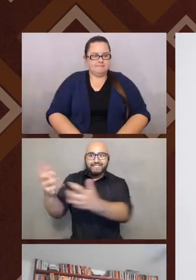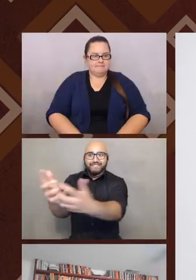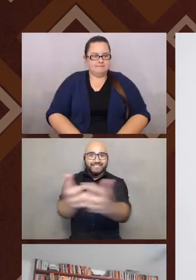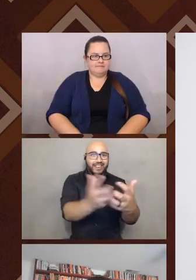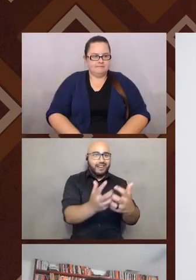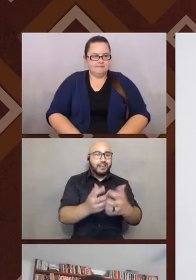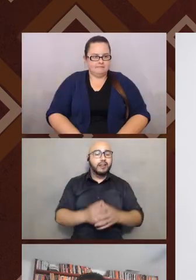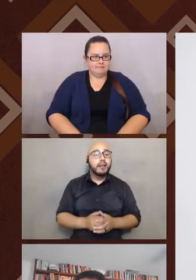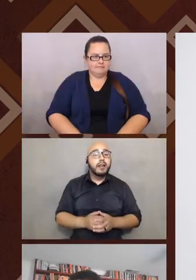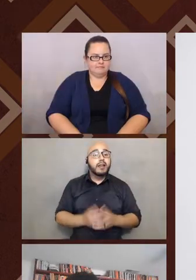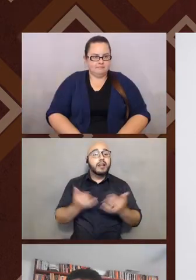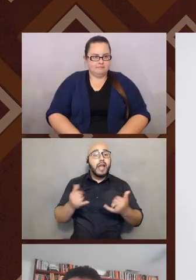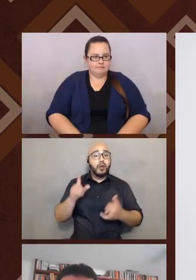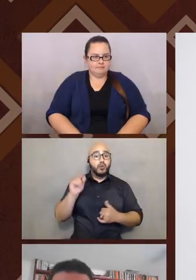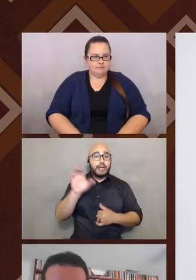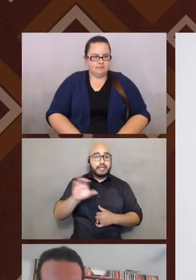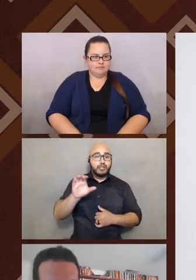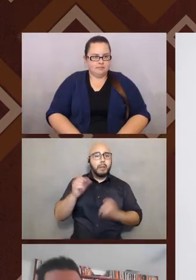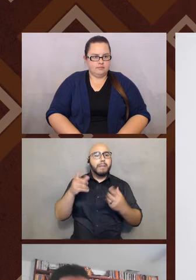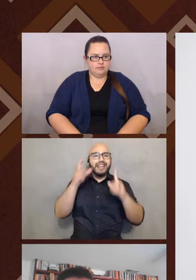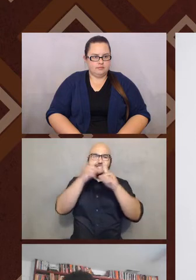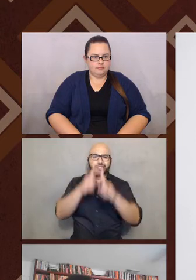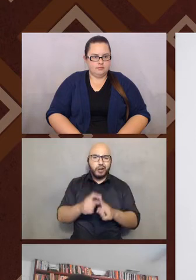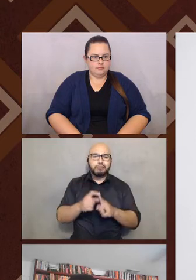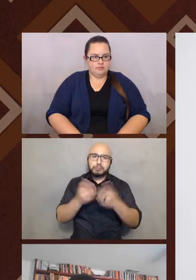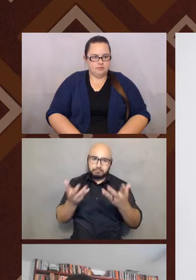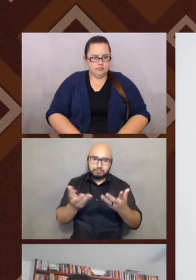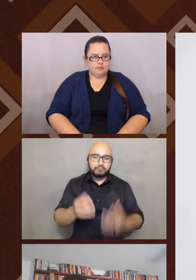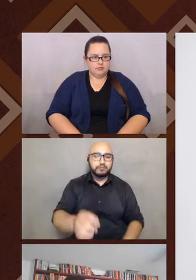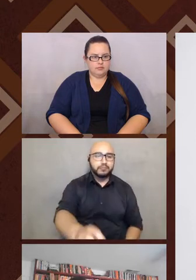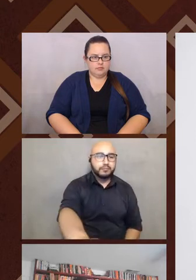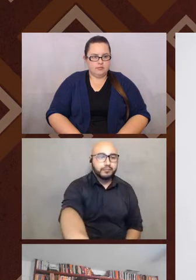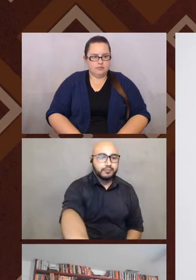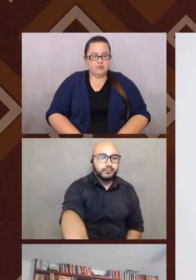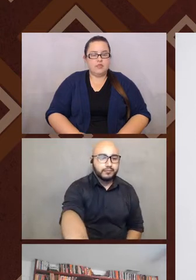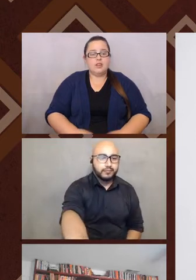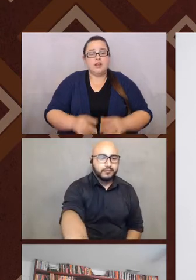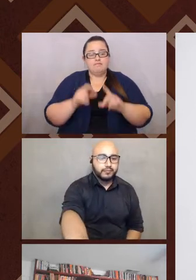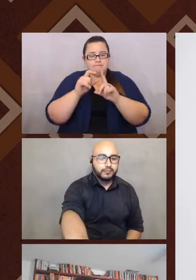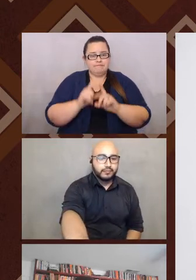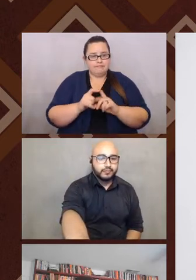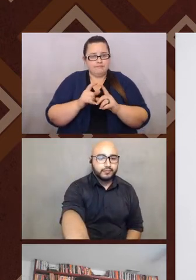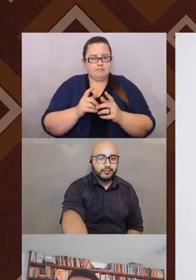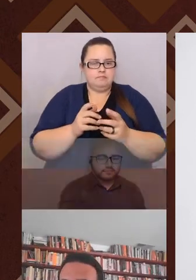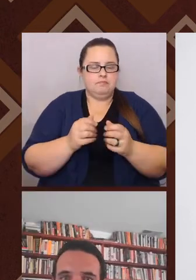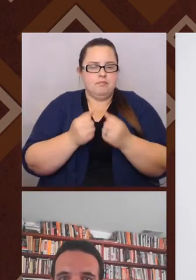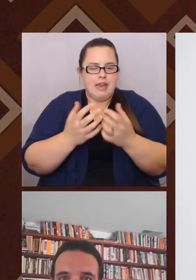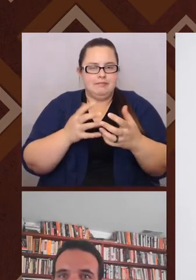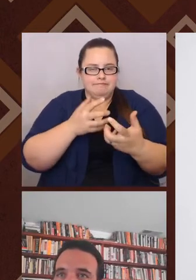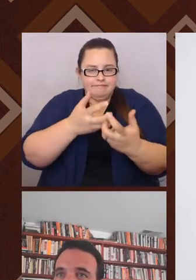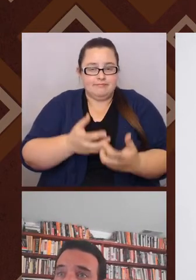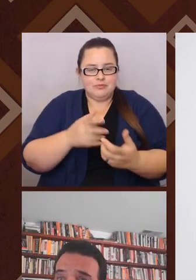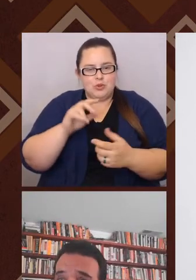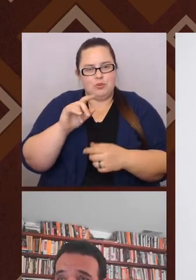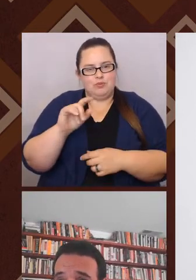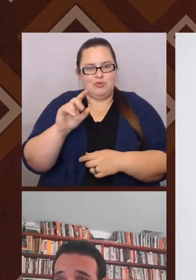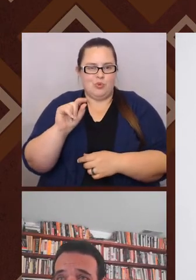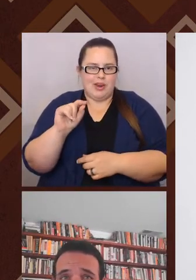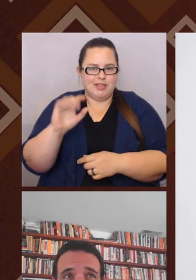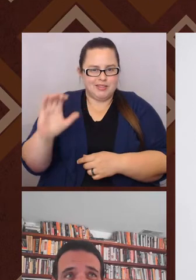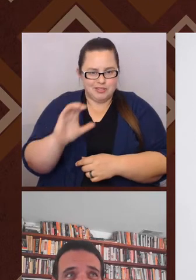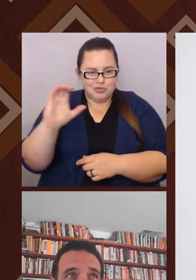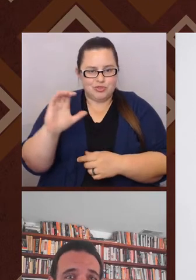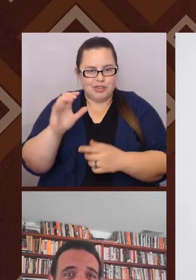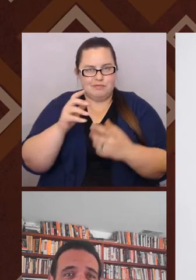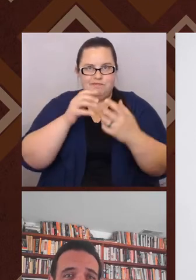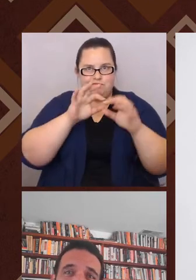20th century, we have a lot of terms, obviously, and I've, the majority of these fit into the 20th century framework and we'll talk about them. And I tried